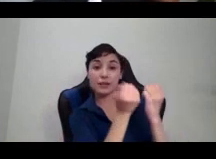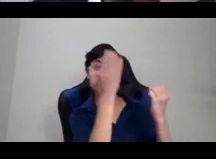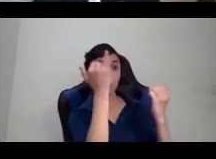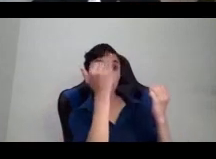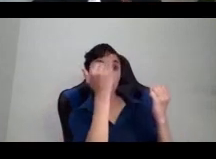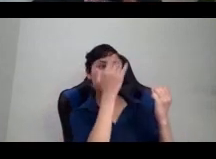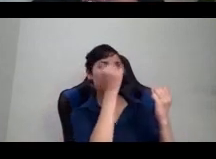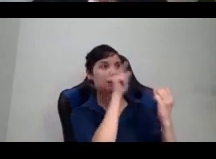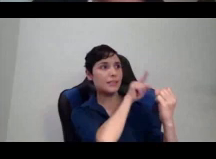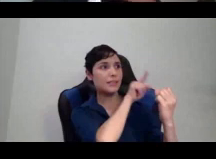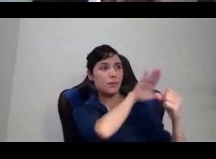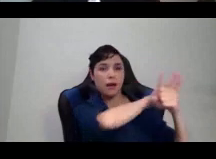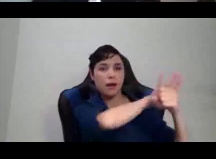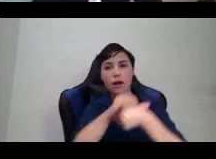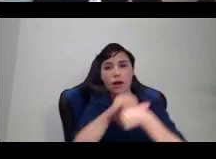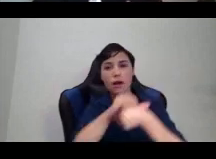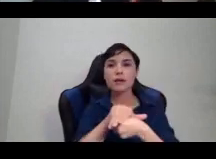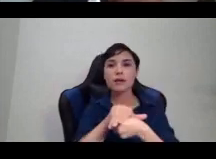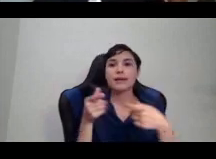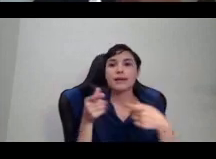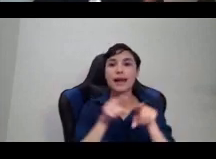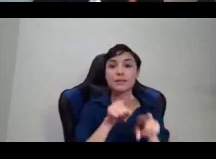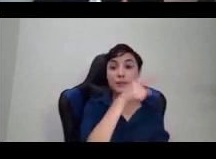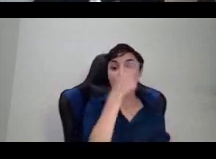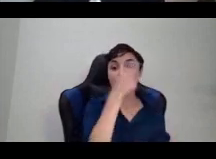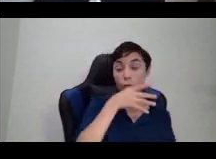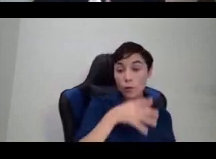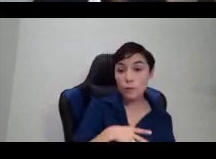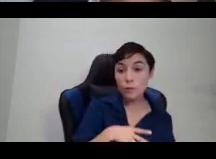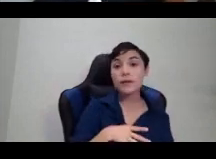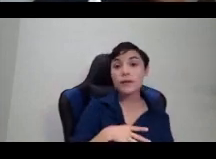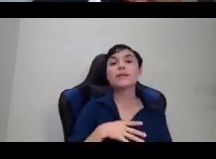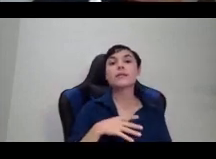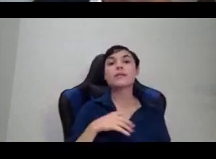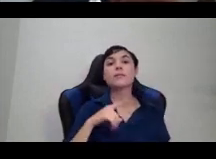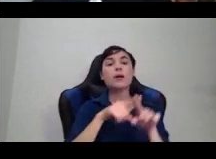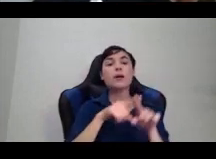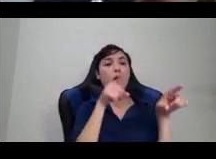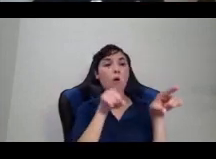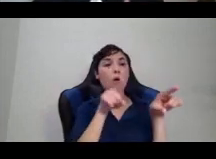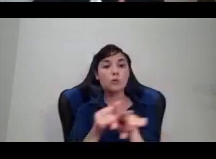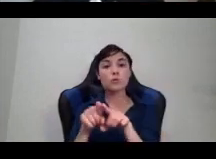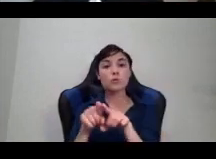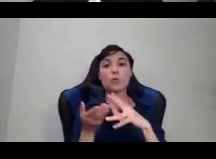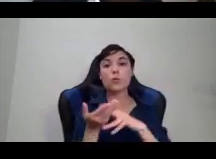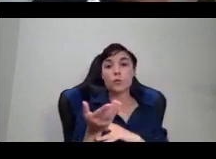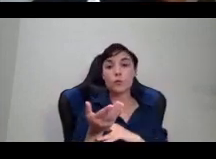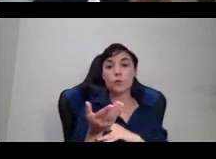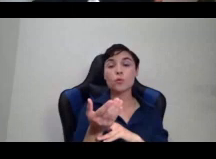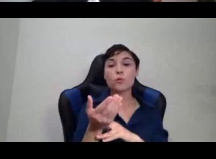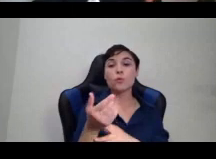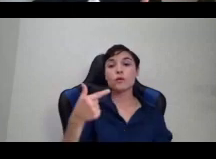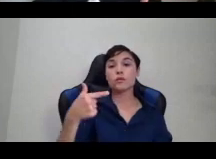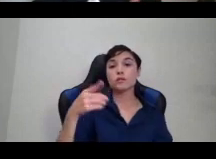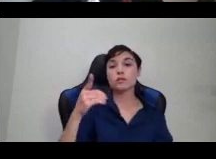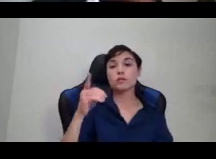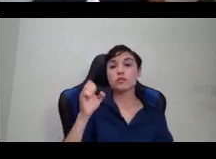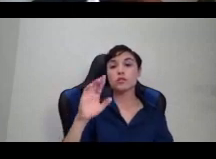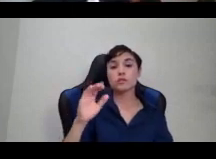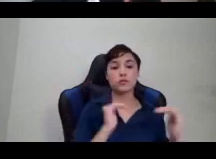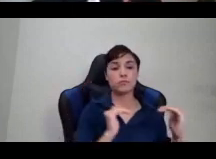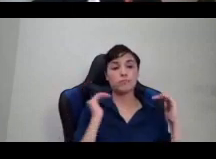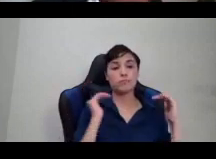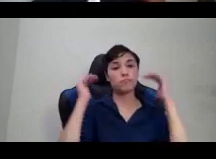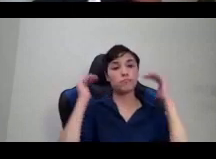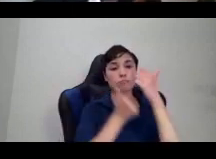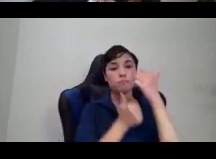but it oppressed them through a gender hierarchy that was, that is transphobic. That is the same hierarchy that is